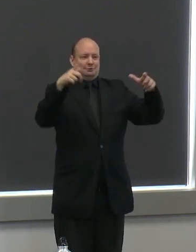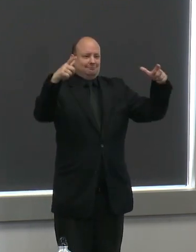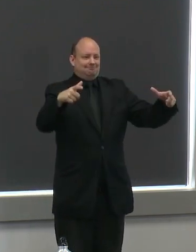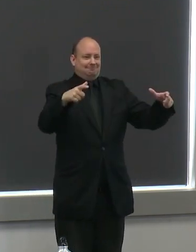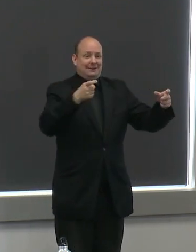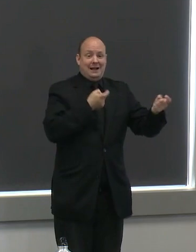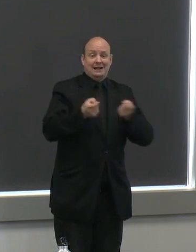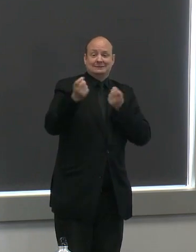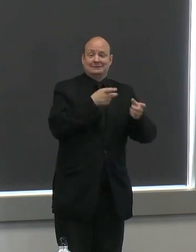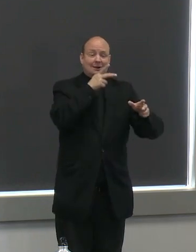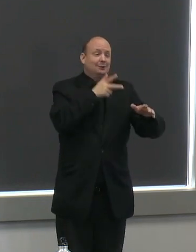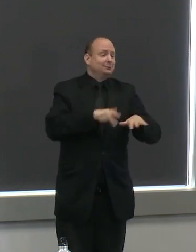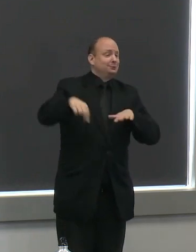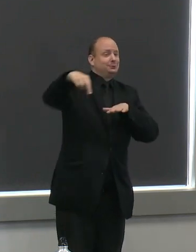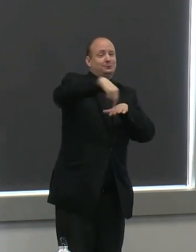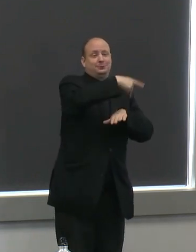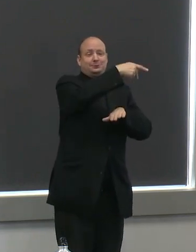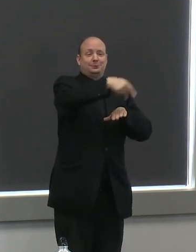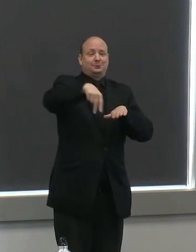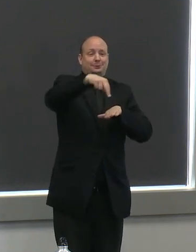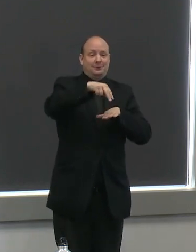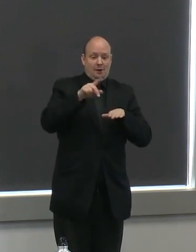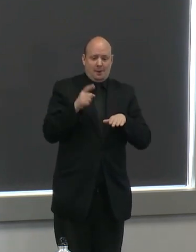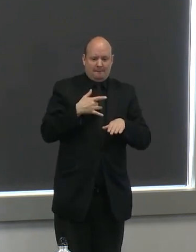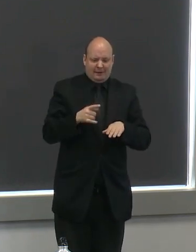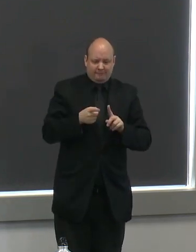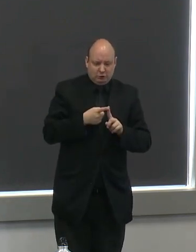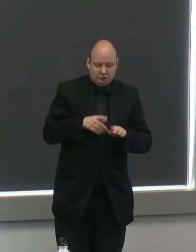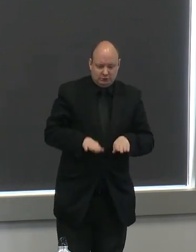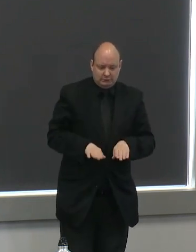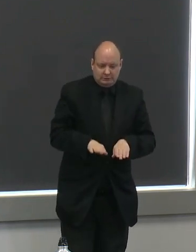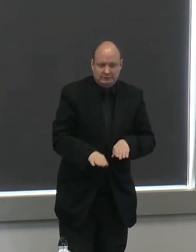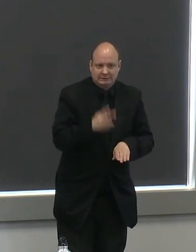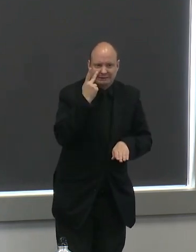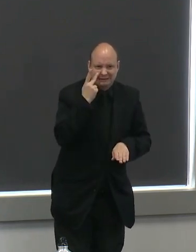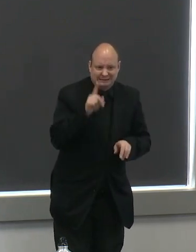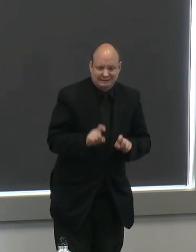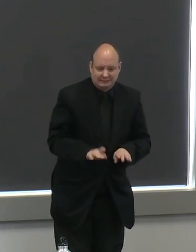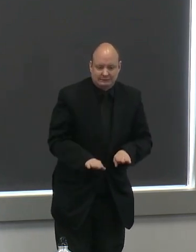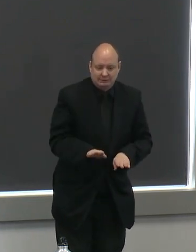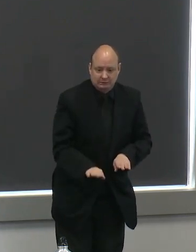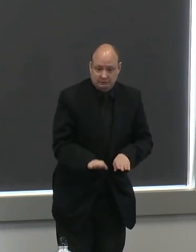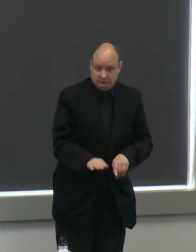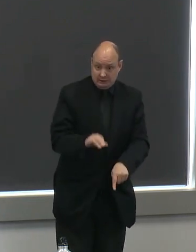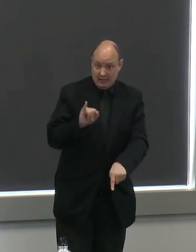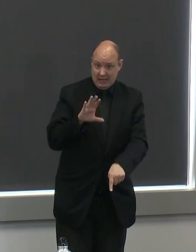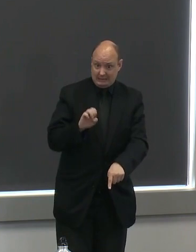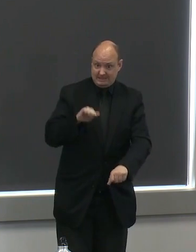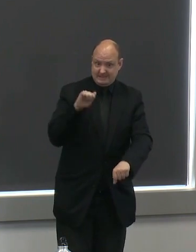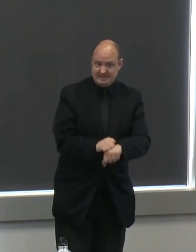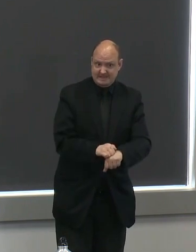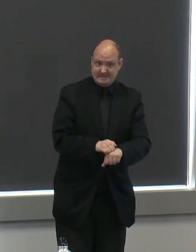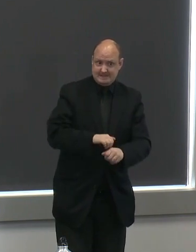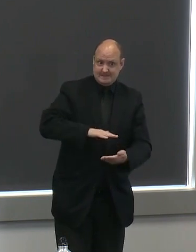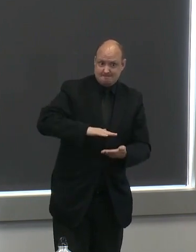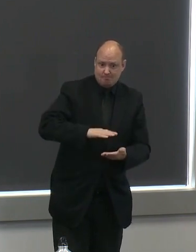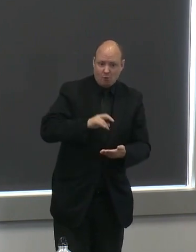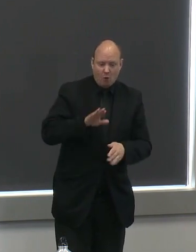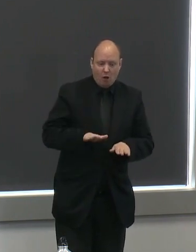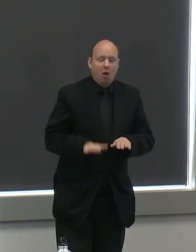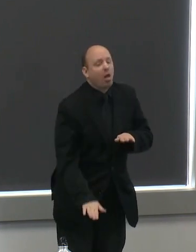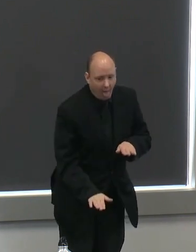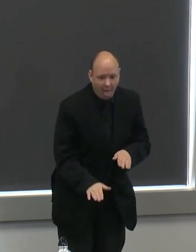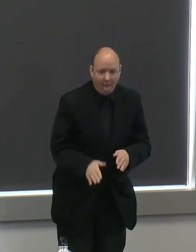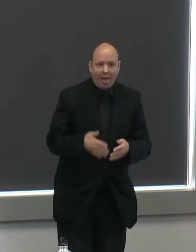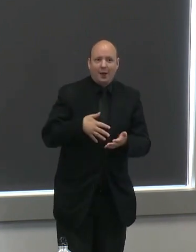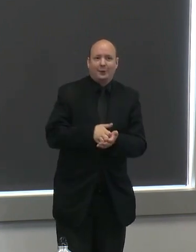um as the the lakes and the ponds froze over and you wanted to skate you would like be very cautious about going out